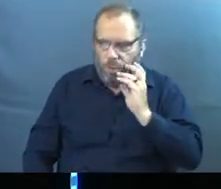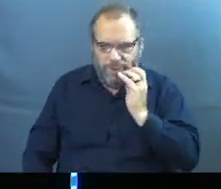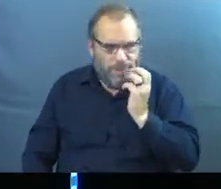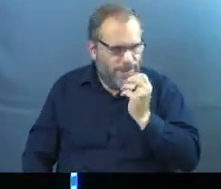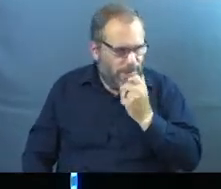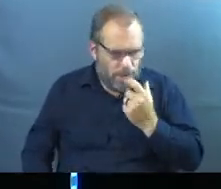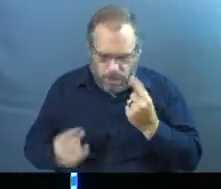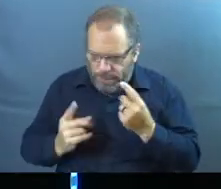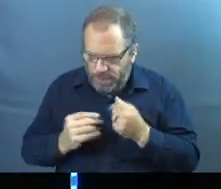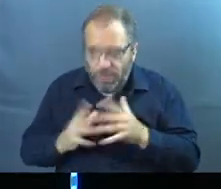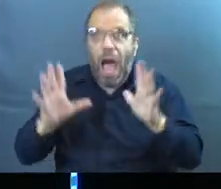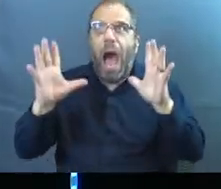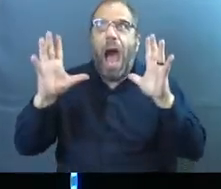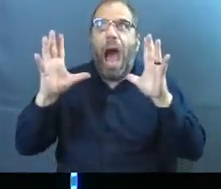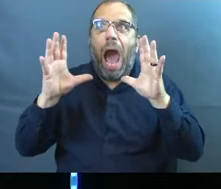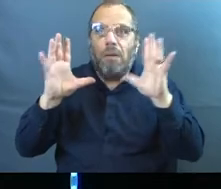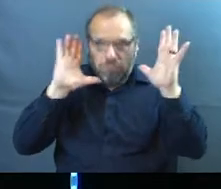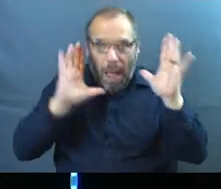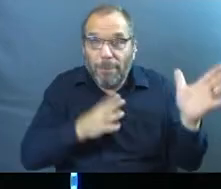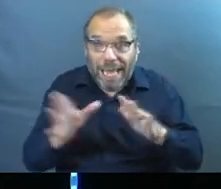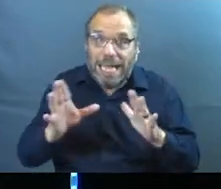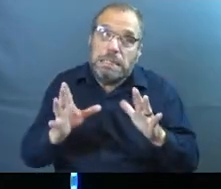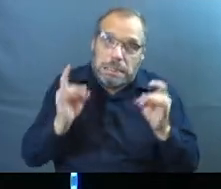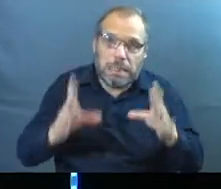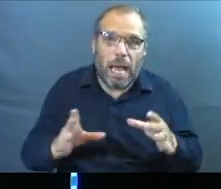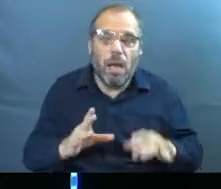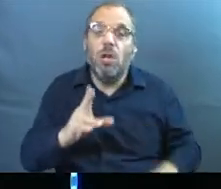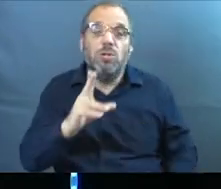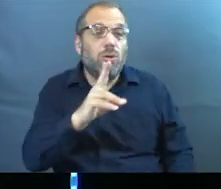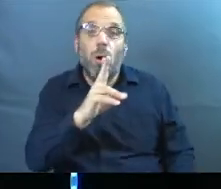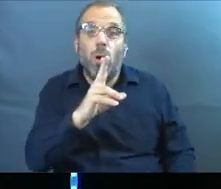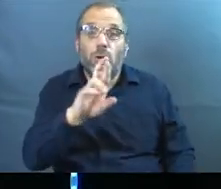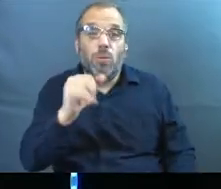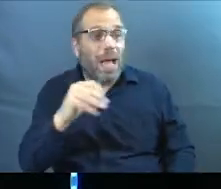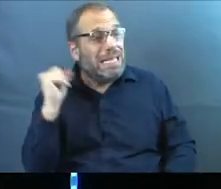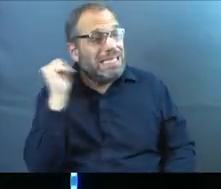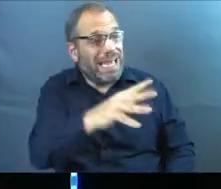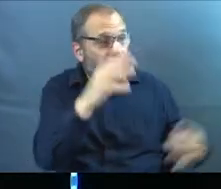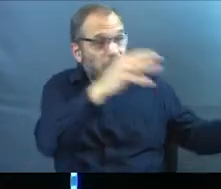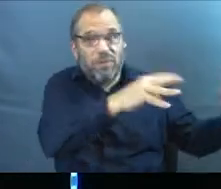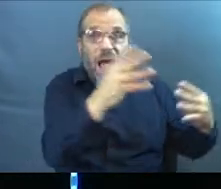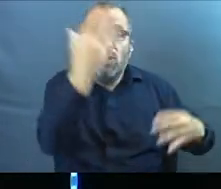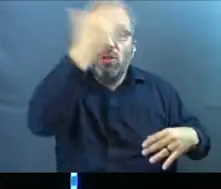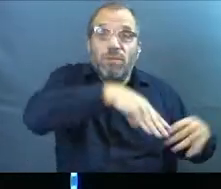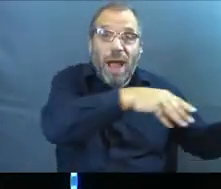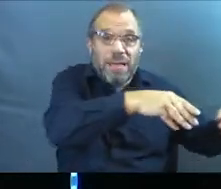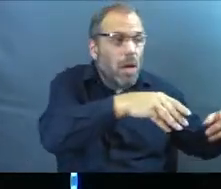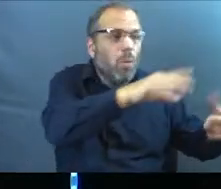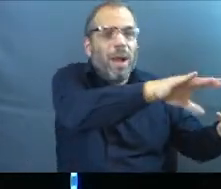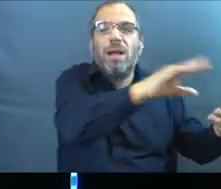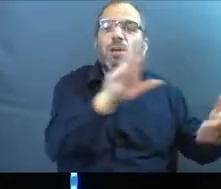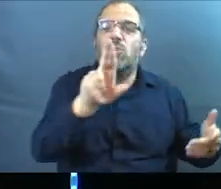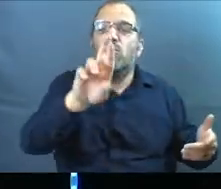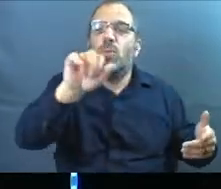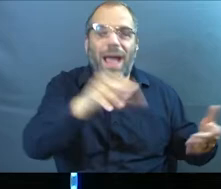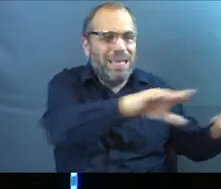he's like, I don't know what to do, so he comes up with this terrible plan. He sends Uriah back to battle to the front lines where Uriah is killed,